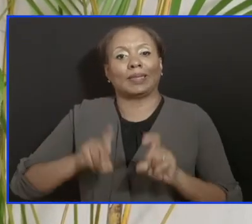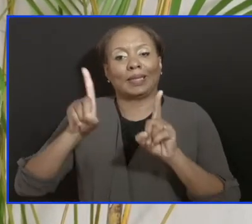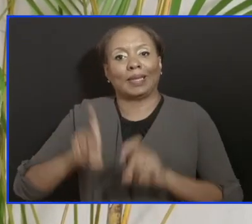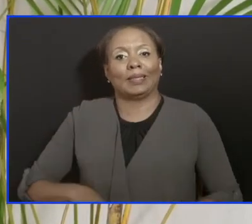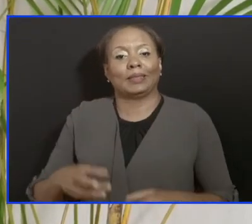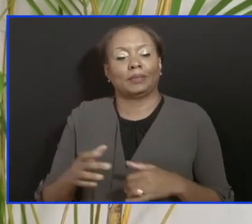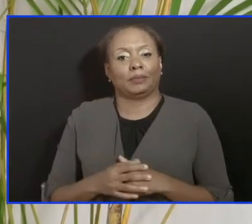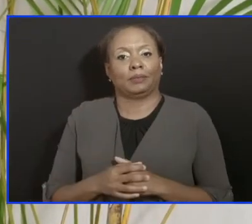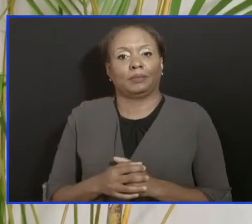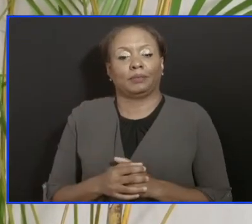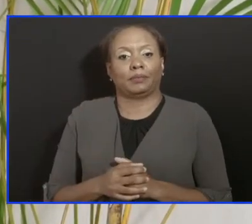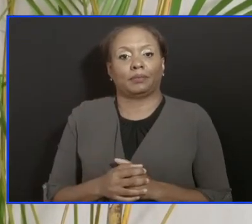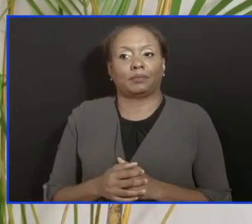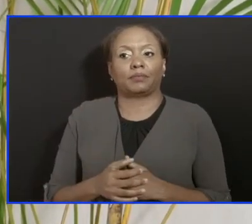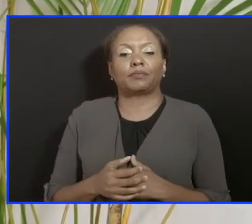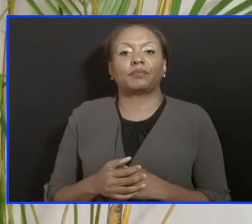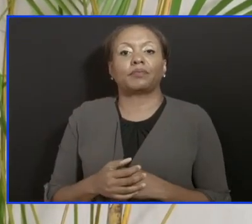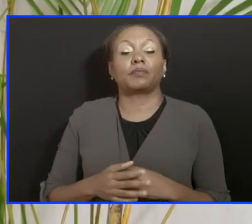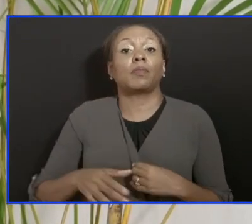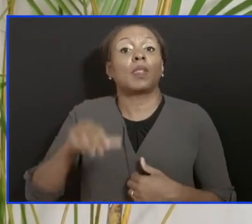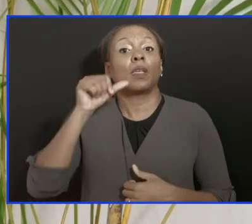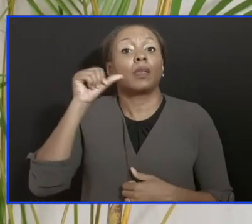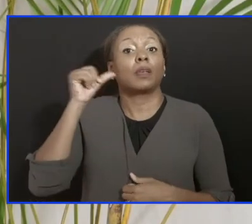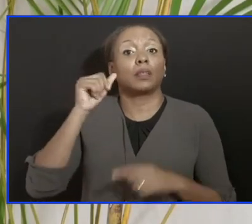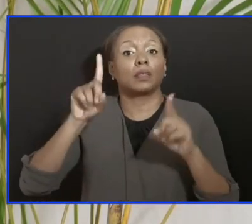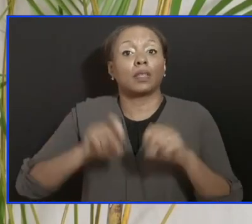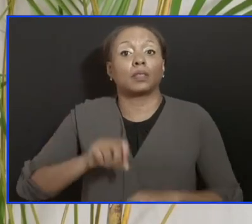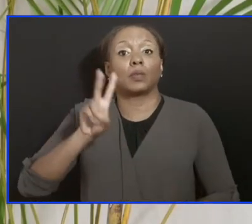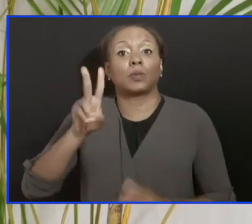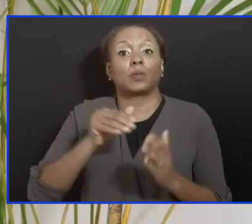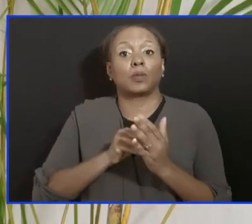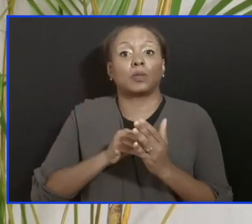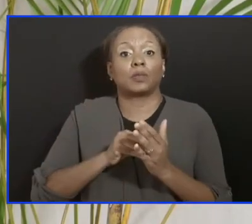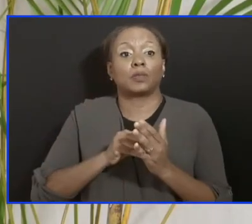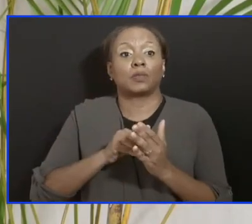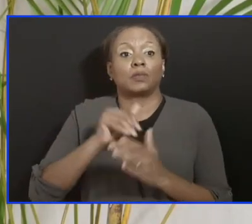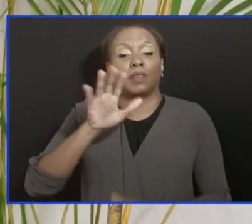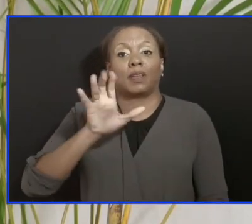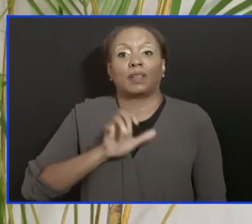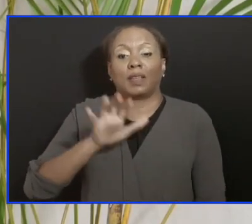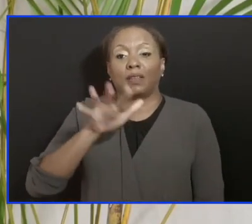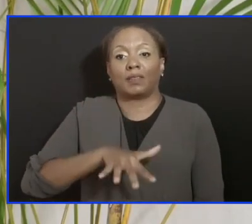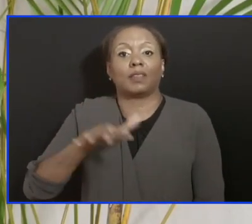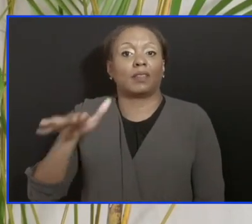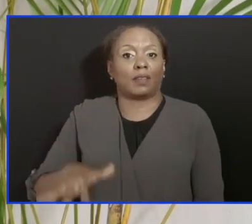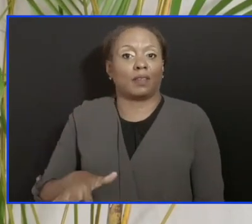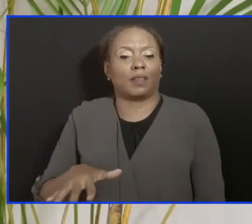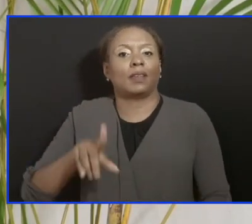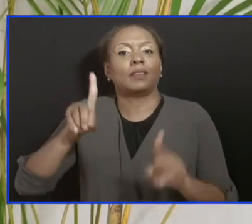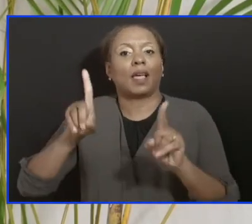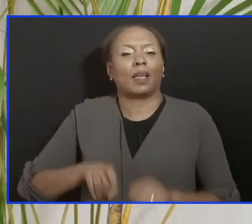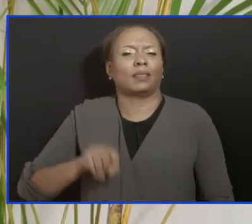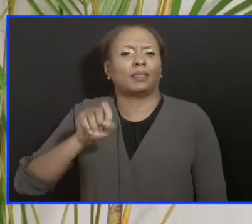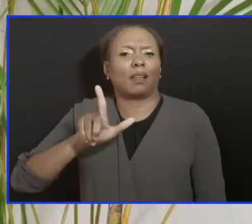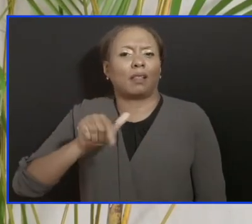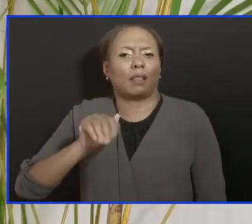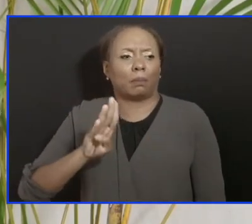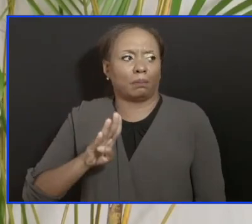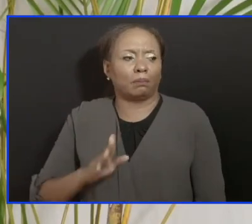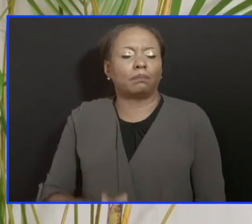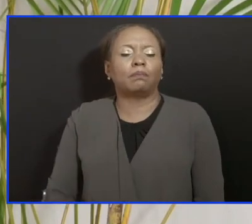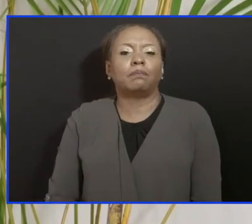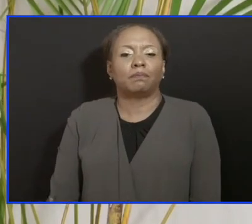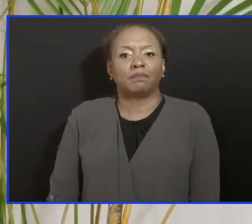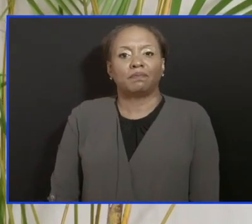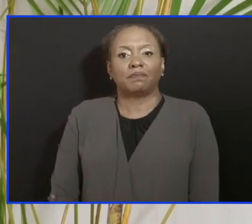yesterday we would have done 2,555 tests at the Best Dos Santos lab,